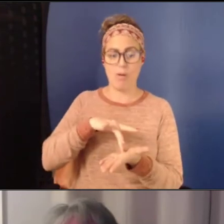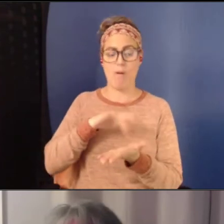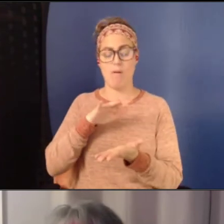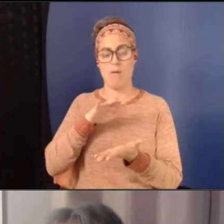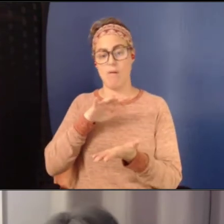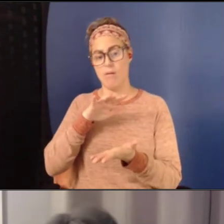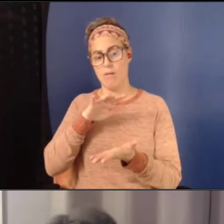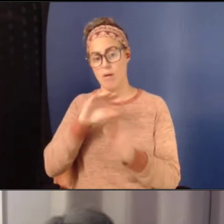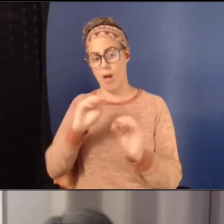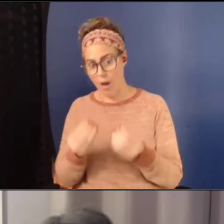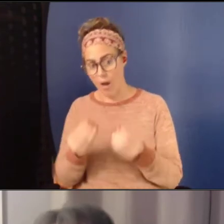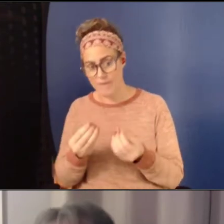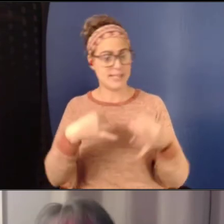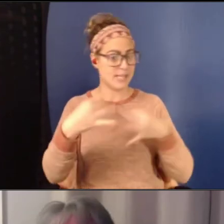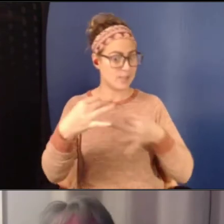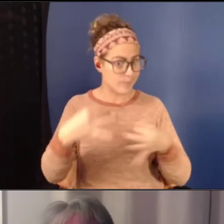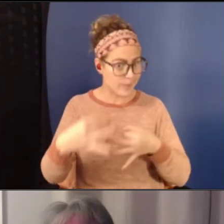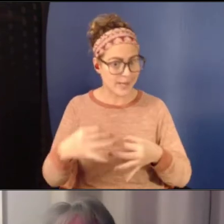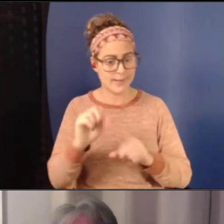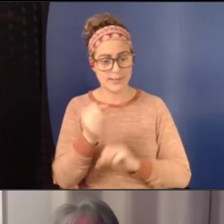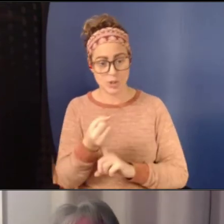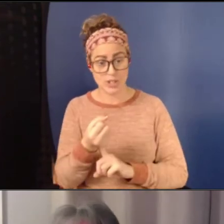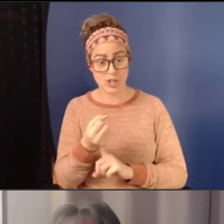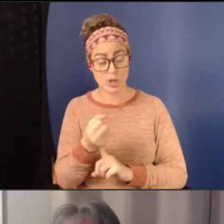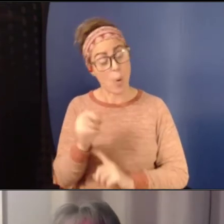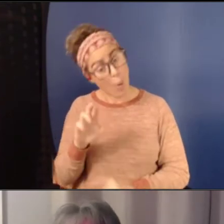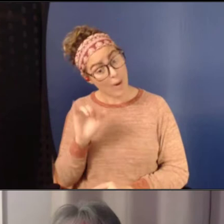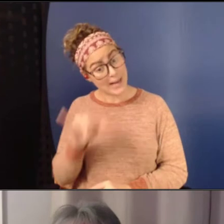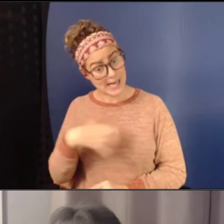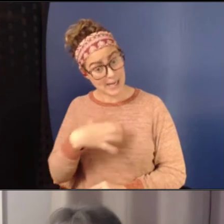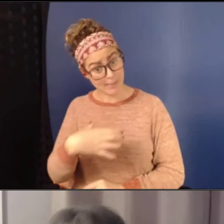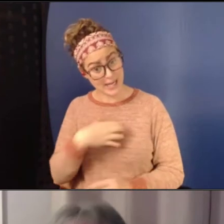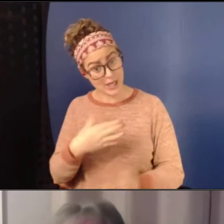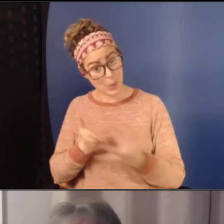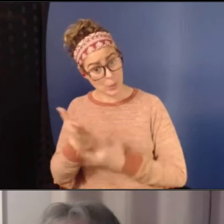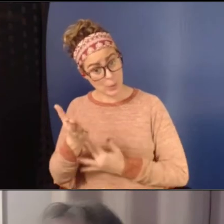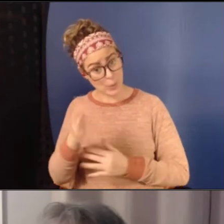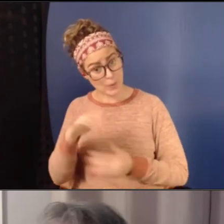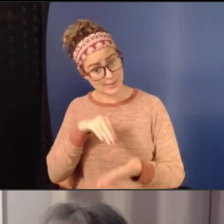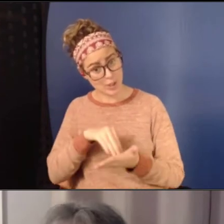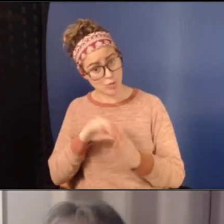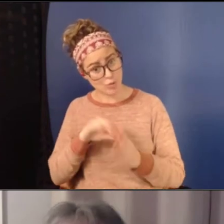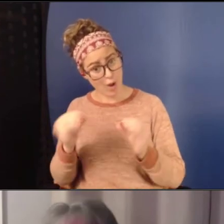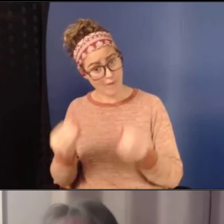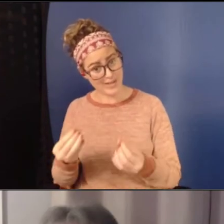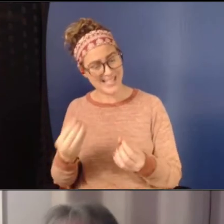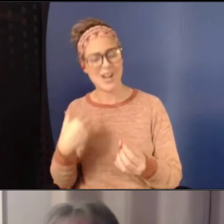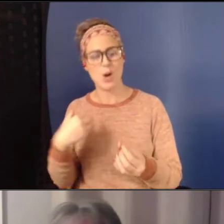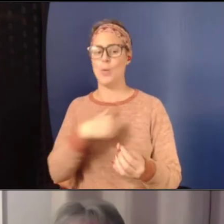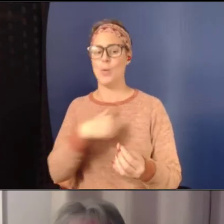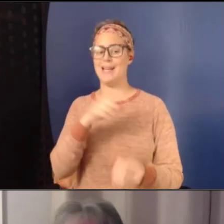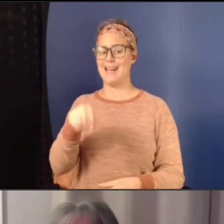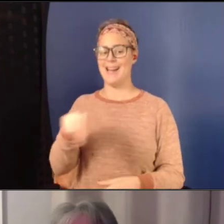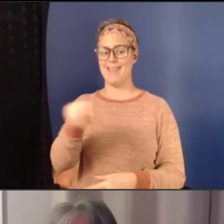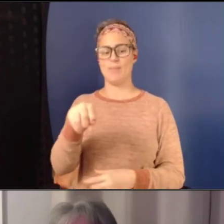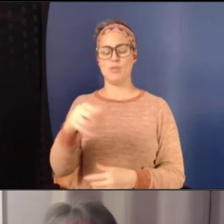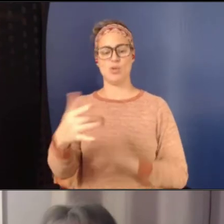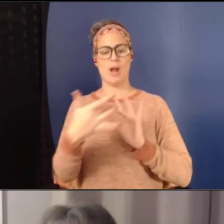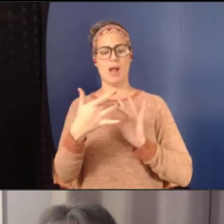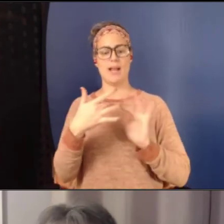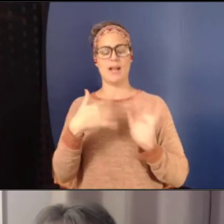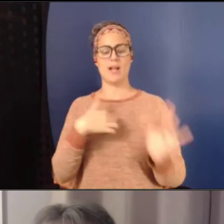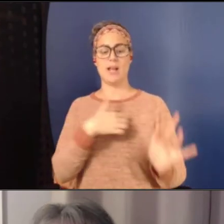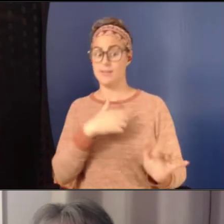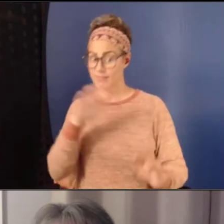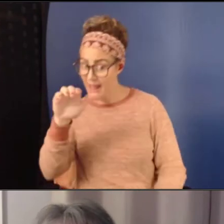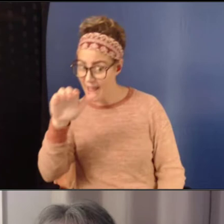Or if the complaint came through the central office, we need for them to contact us and say, hey, this is what's going on, let's find a